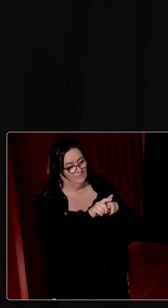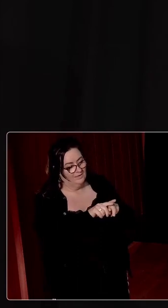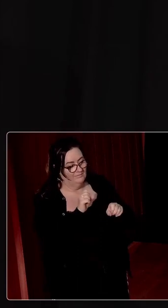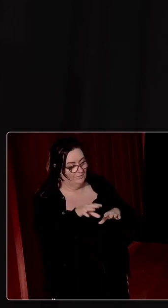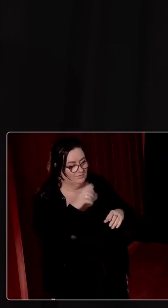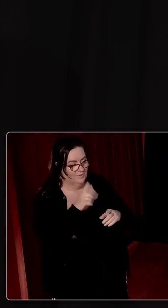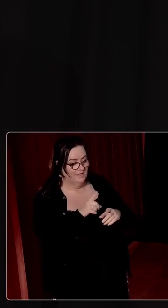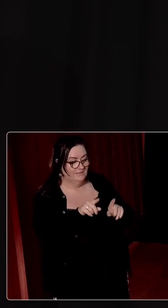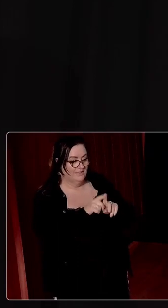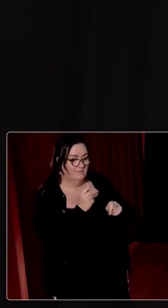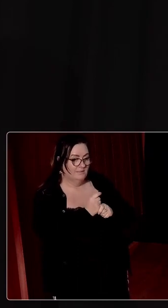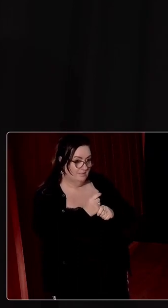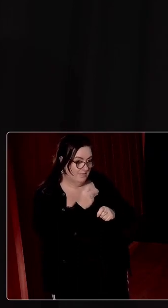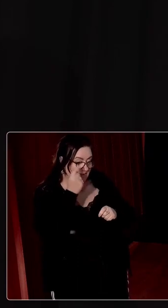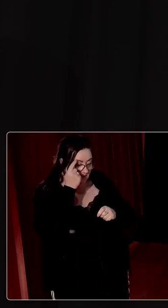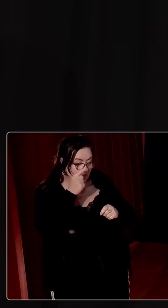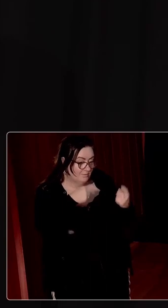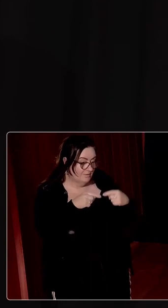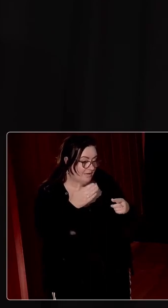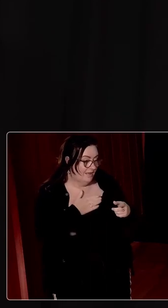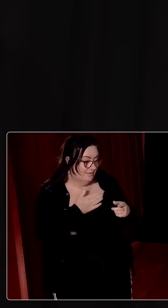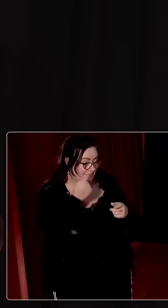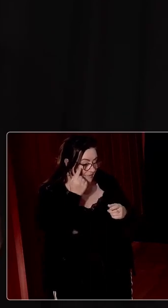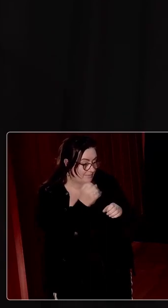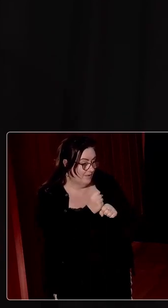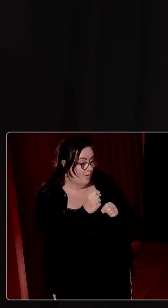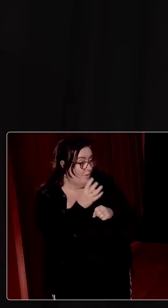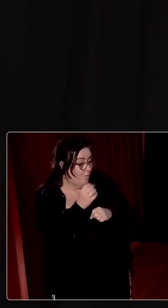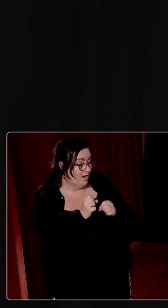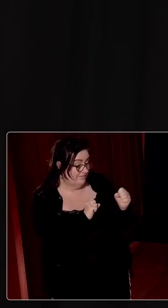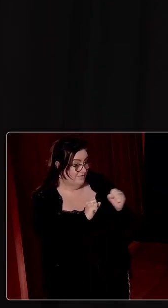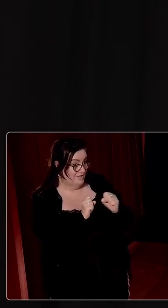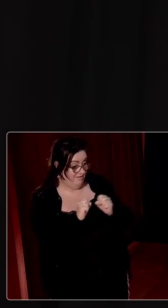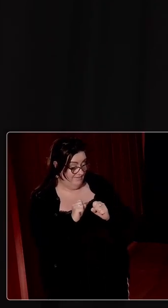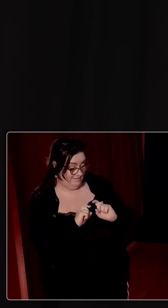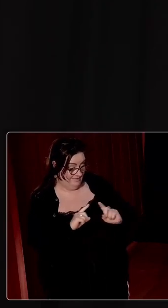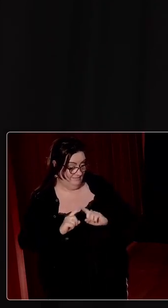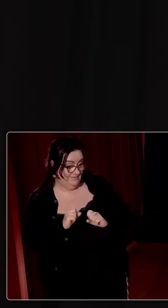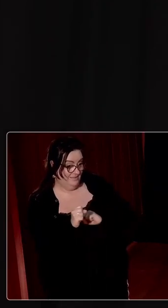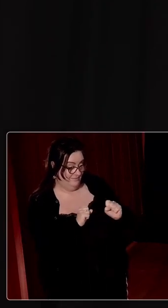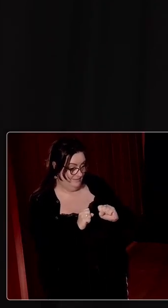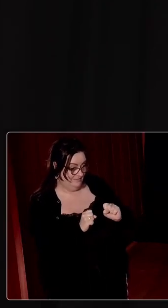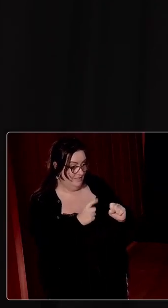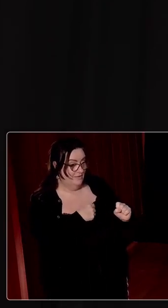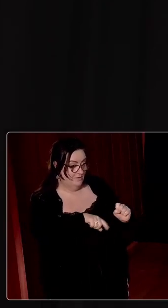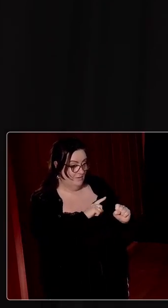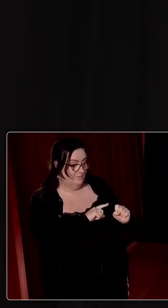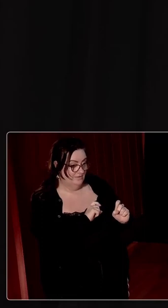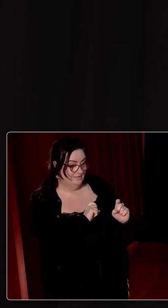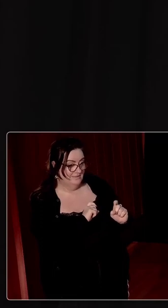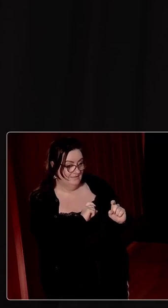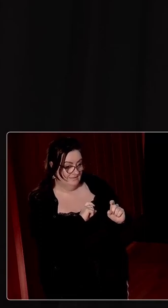But where again, I would like us to think about why is it that on the services side of the social state, we're still